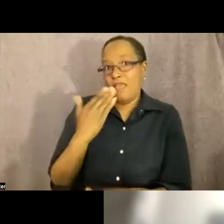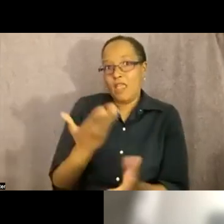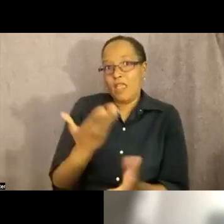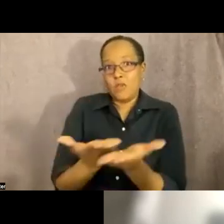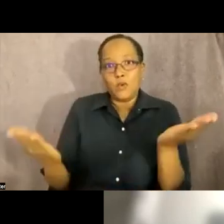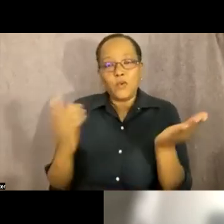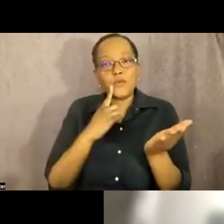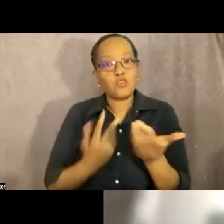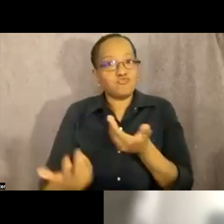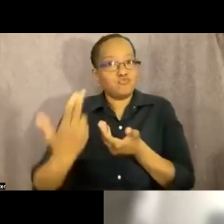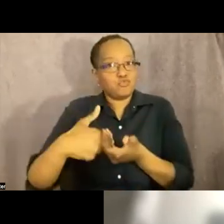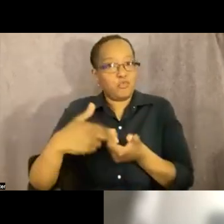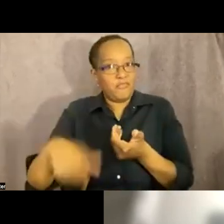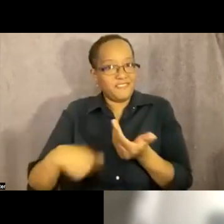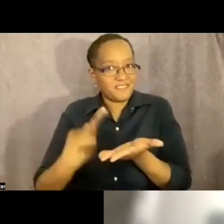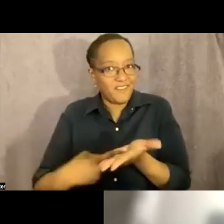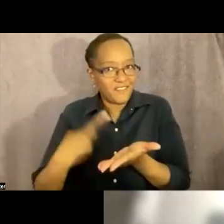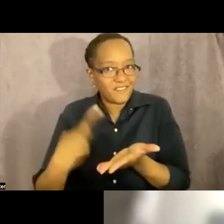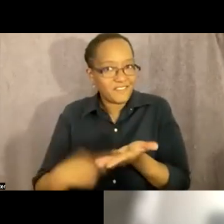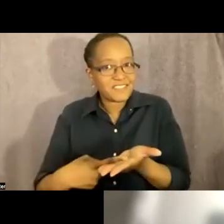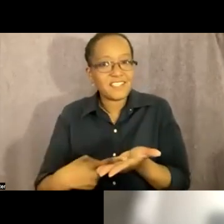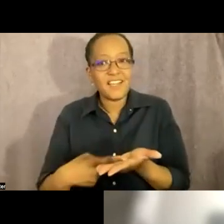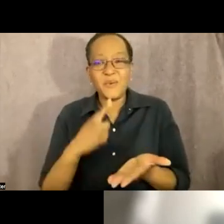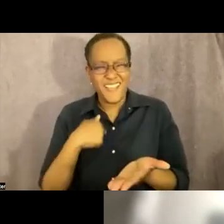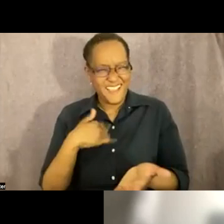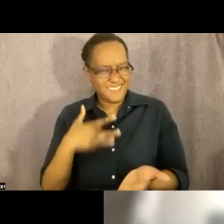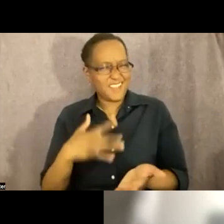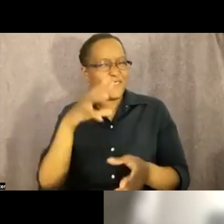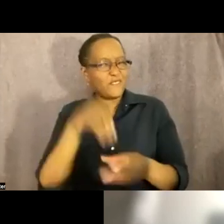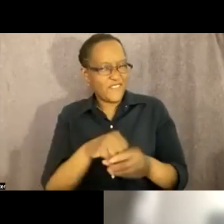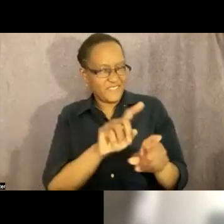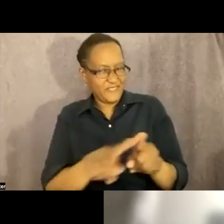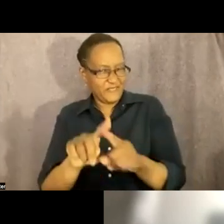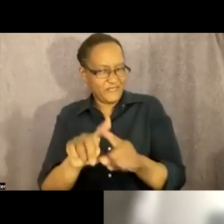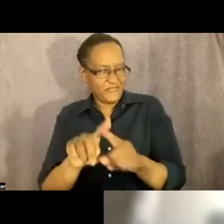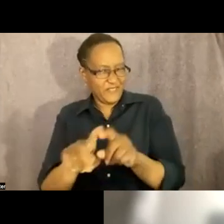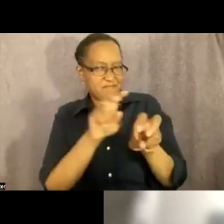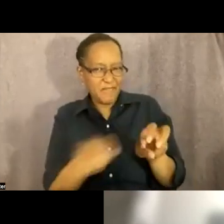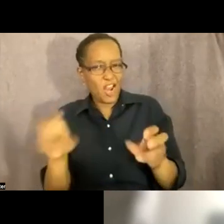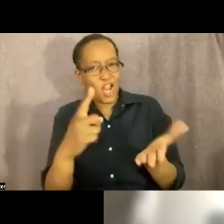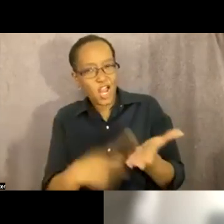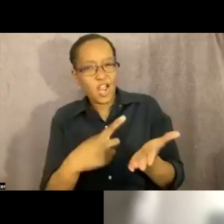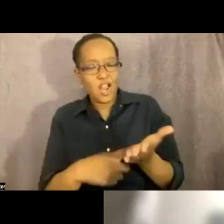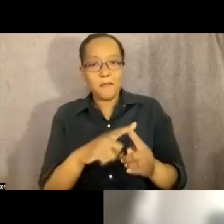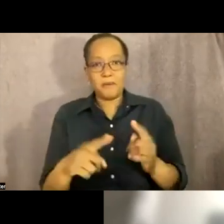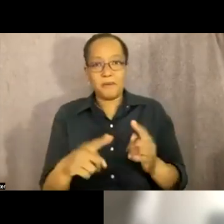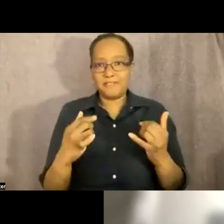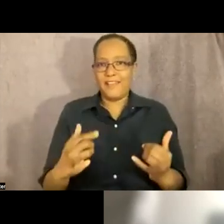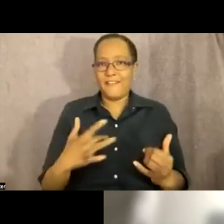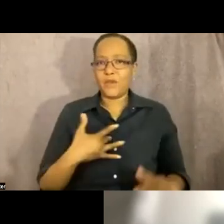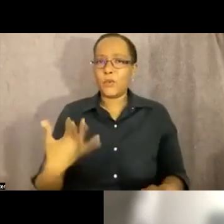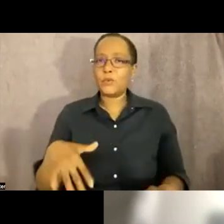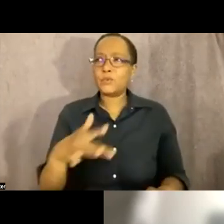we i do a lot of these panels but today just felt like a little bit more emotional um